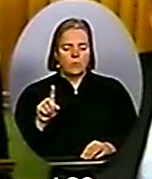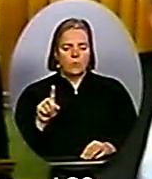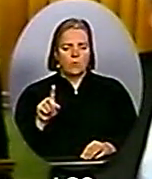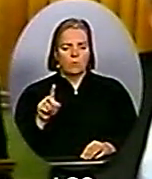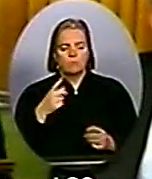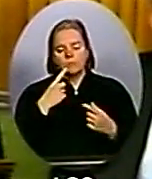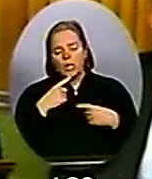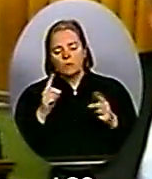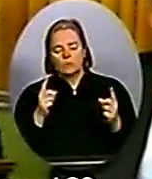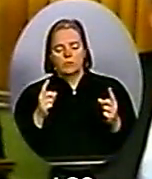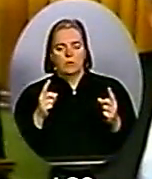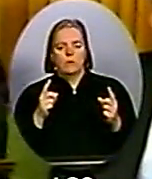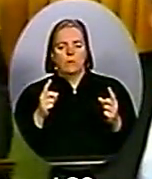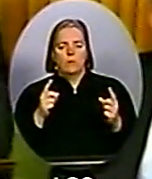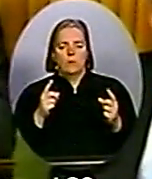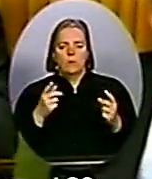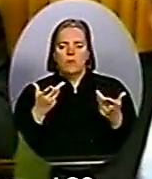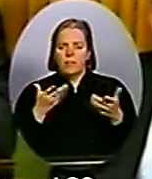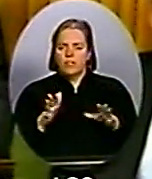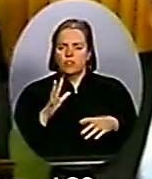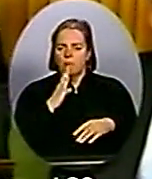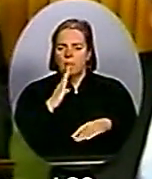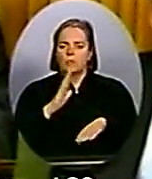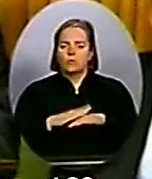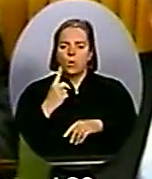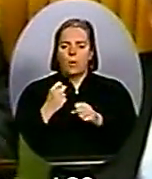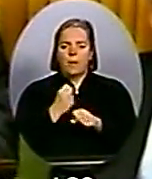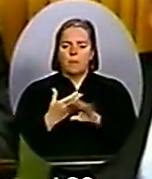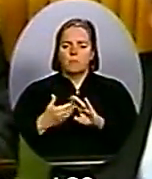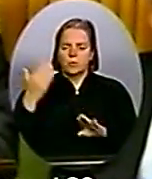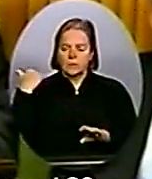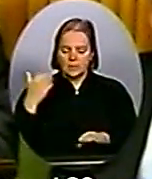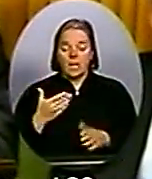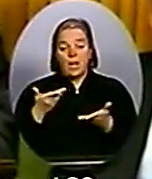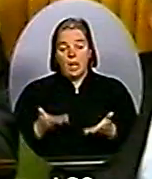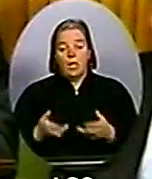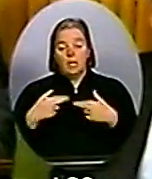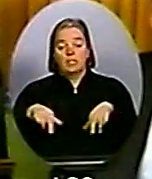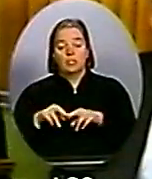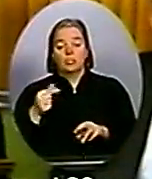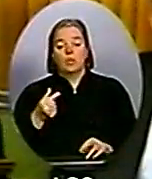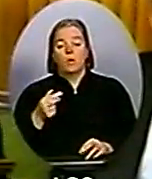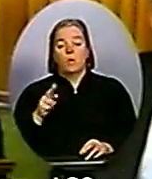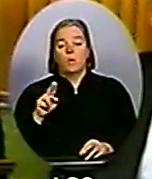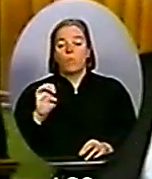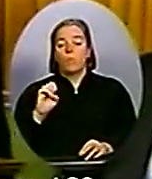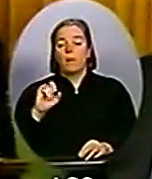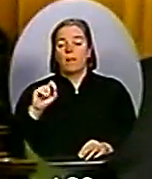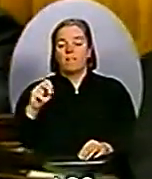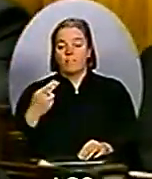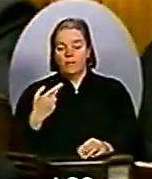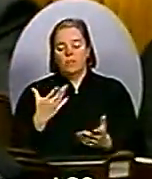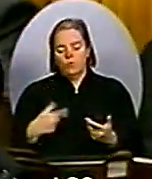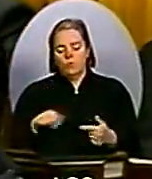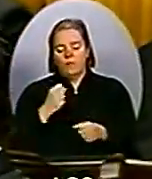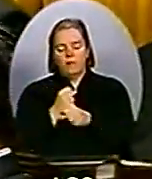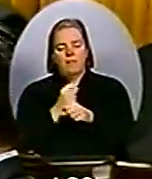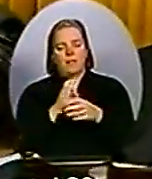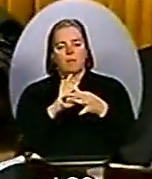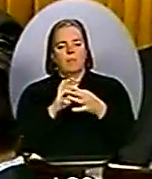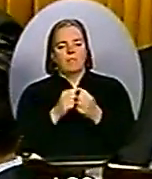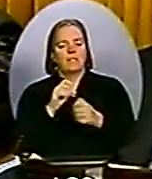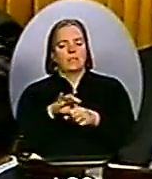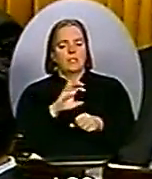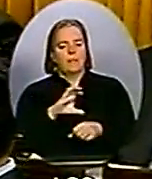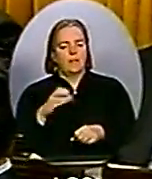we are working with Elections Canada proactively to ascertain what exactly happened. The member talks about Dirty Tricks. In fact, it